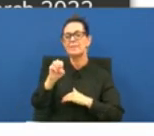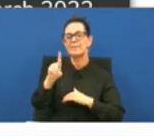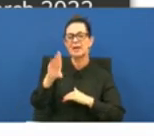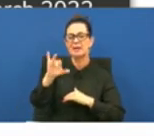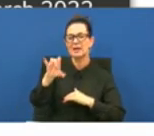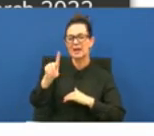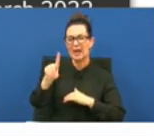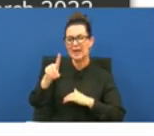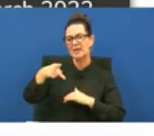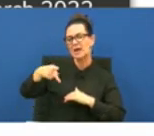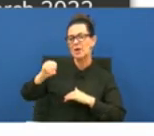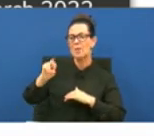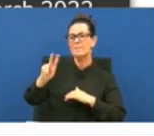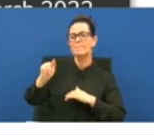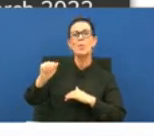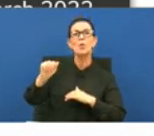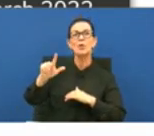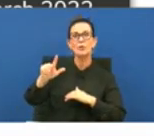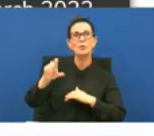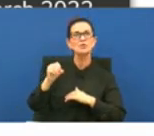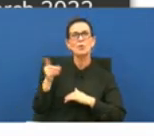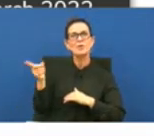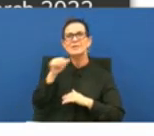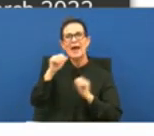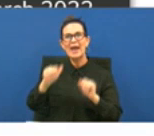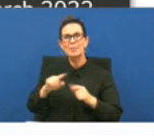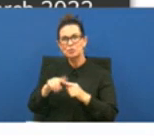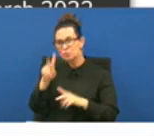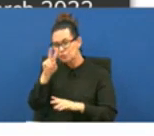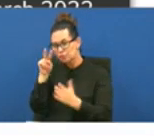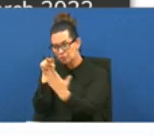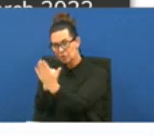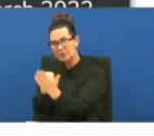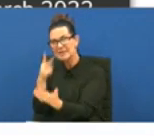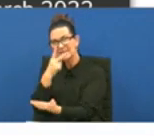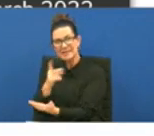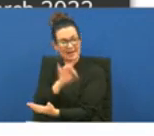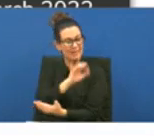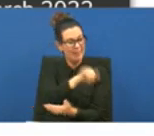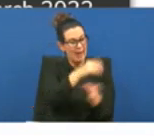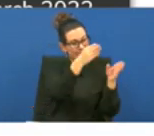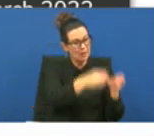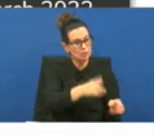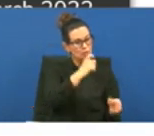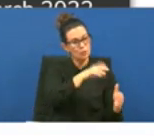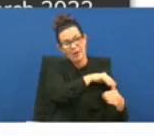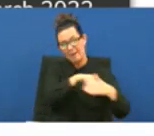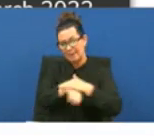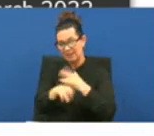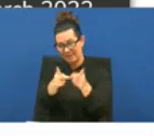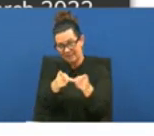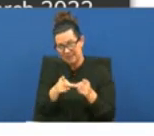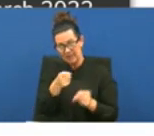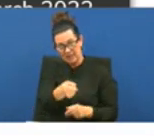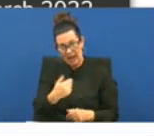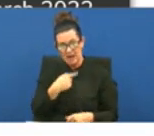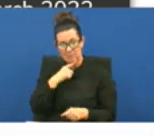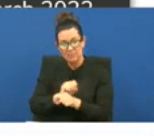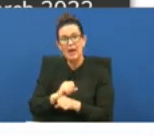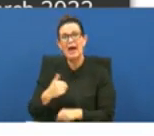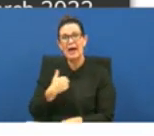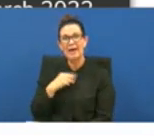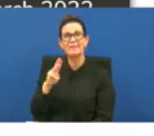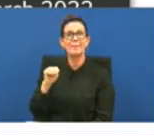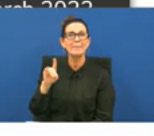provider port and what that means is they were not able to look to see if that person who came into the facility had medicaid they were not able to